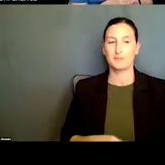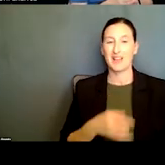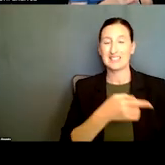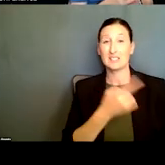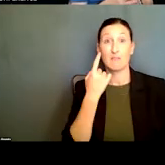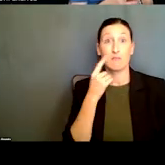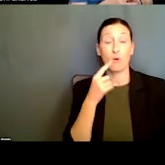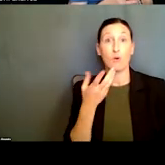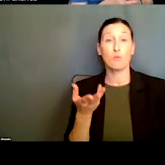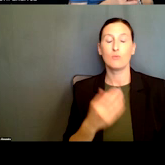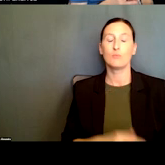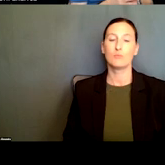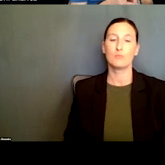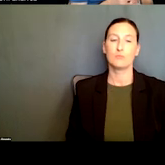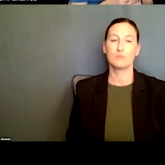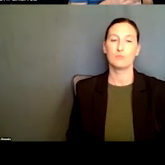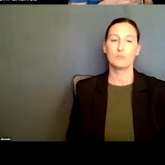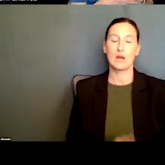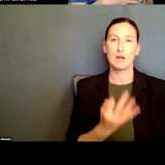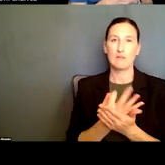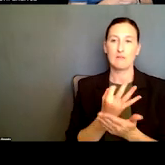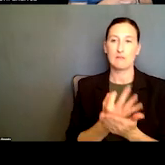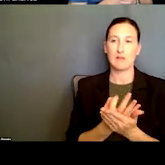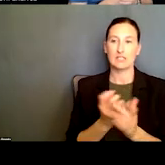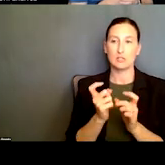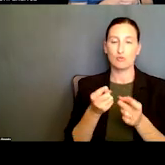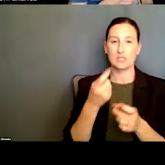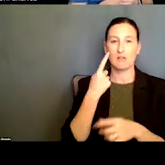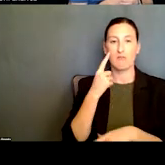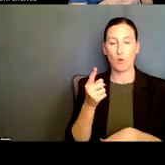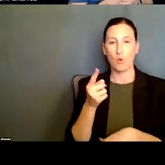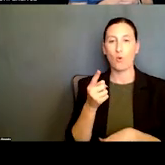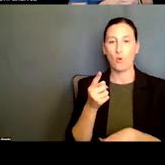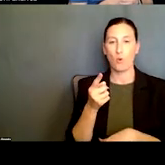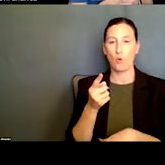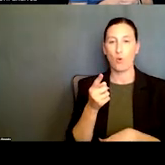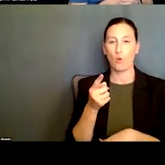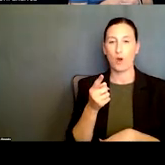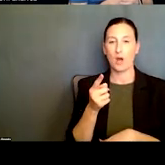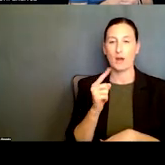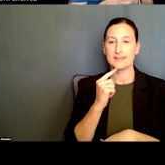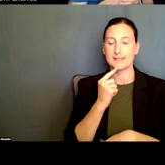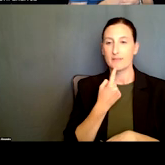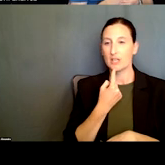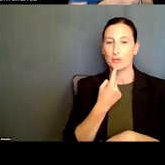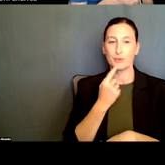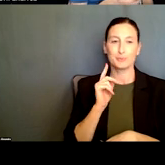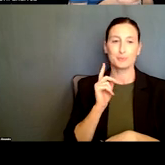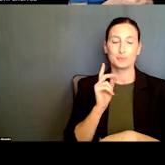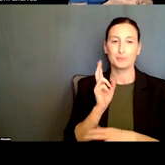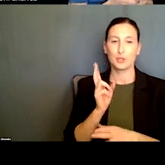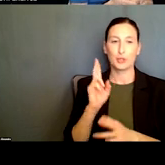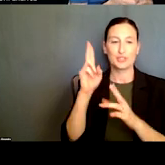to be, uh, uh, funding mechanisms, uh, for, uh, those situations in which there is, uh,